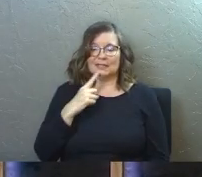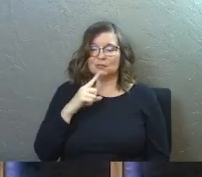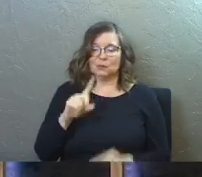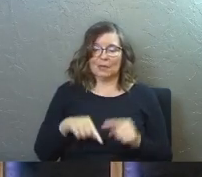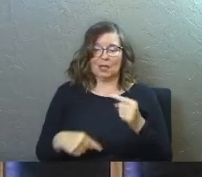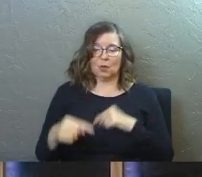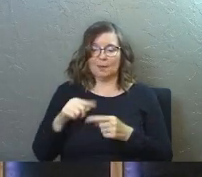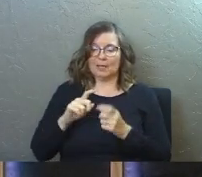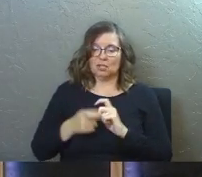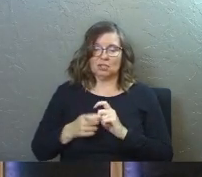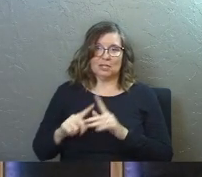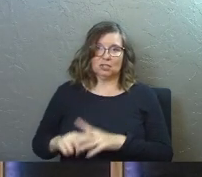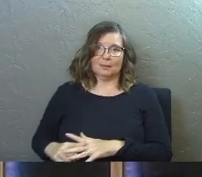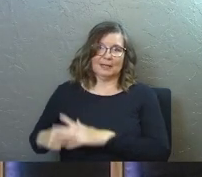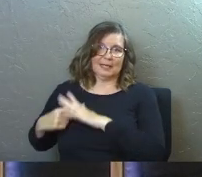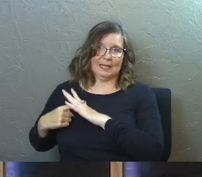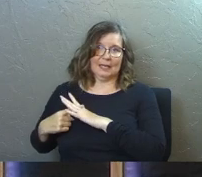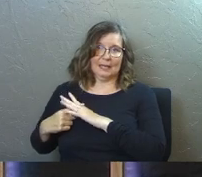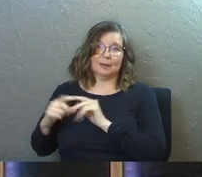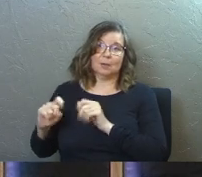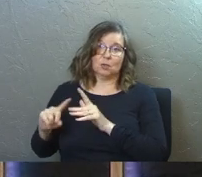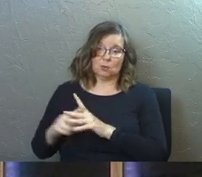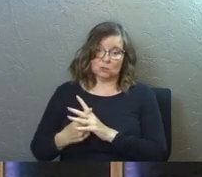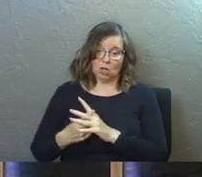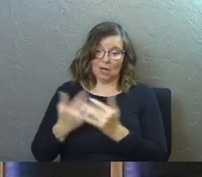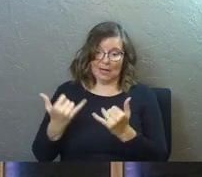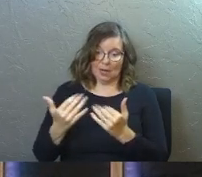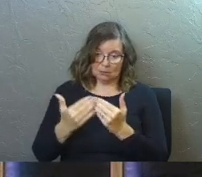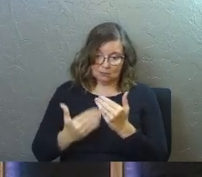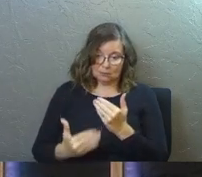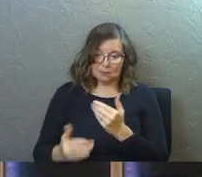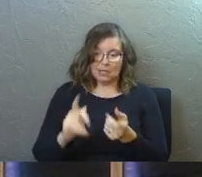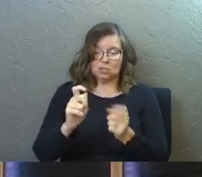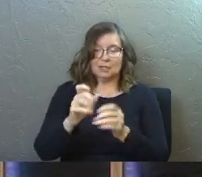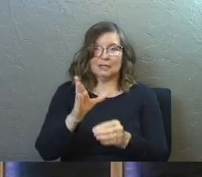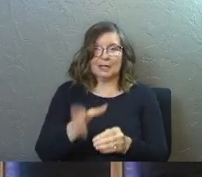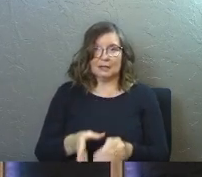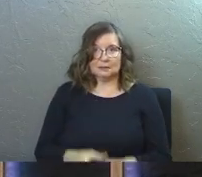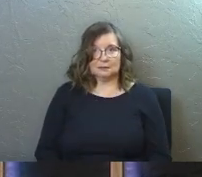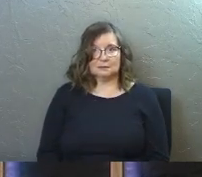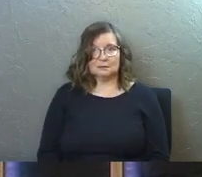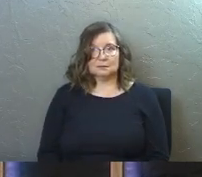can't go back and change the beginning, but you can start where you are and change the ending.